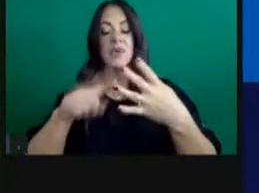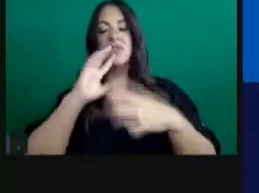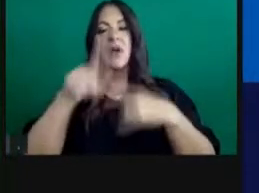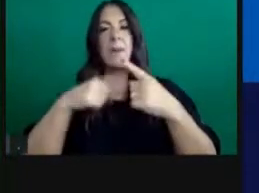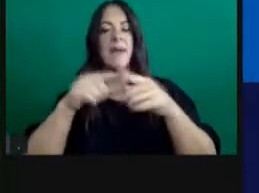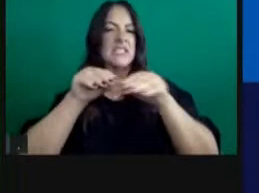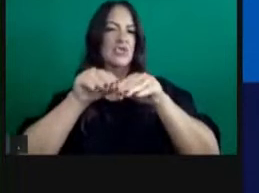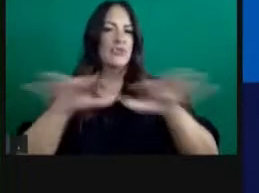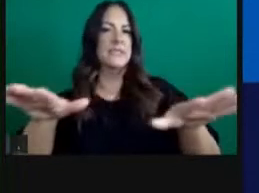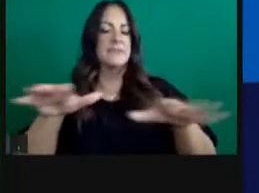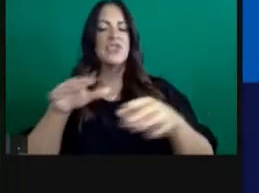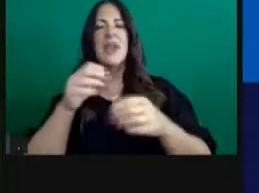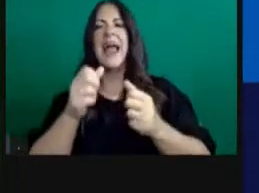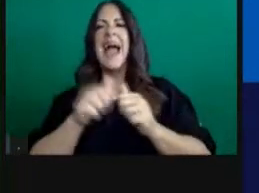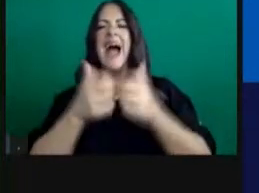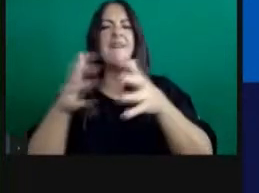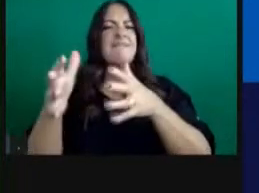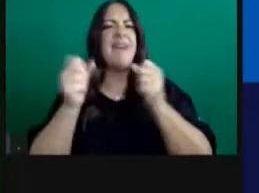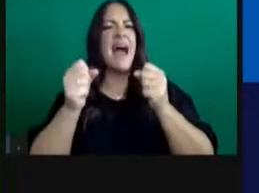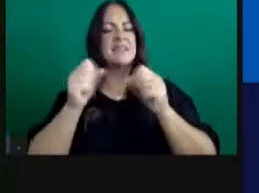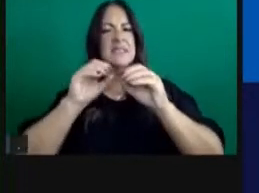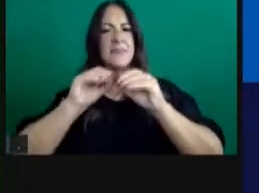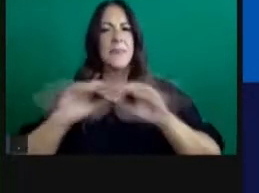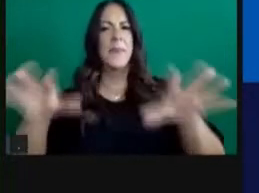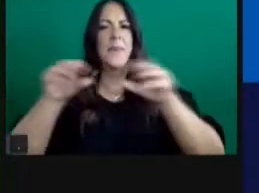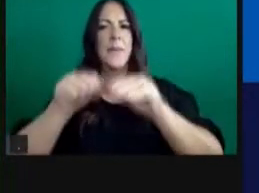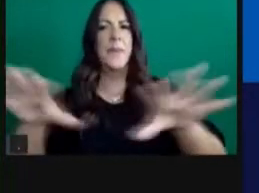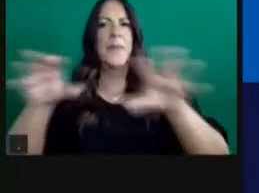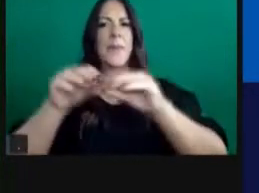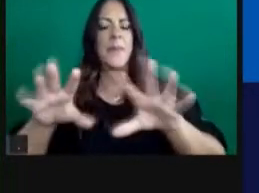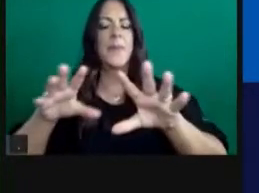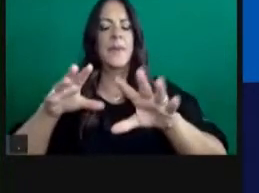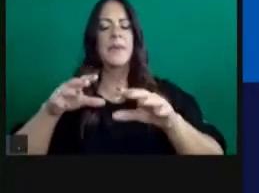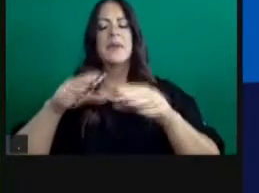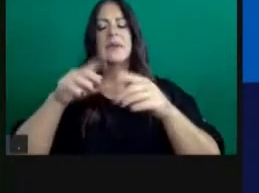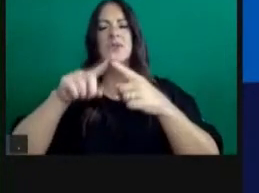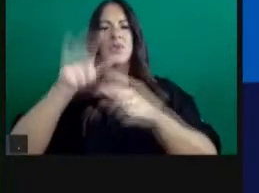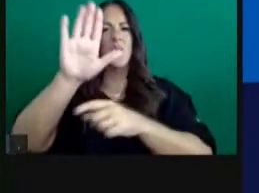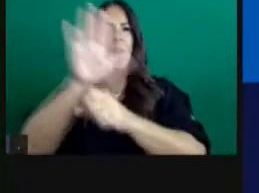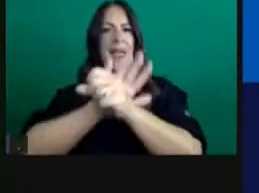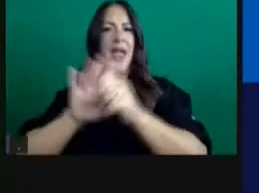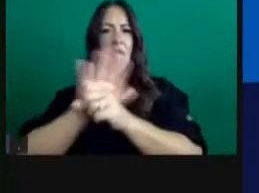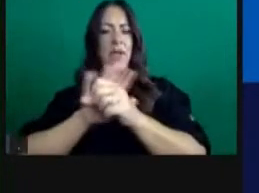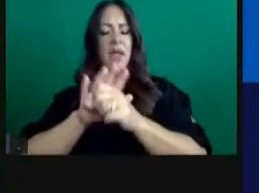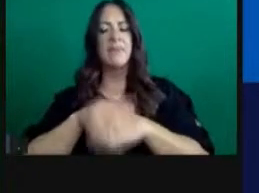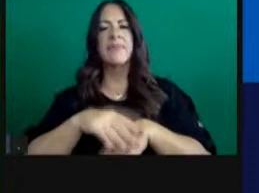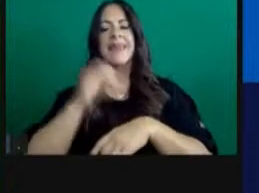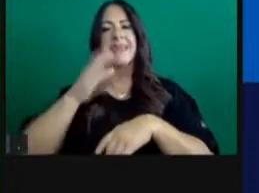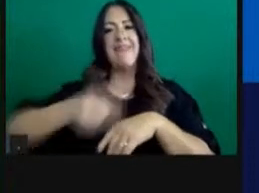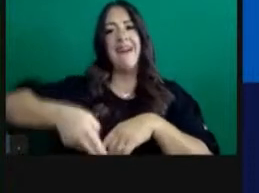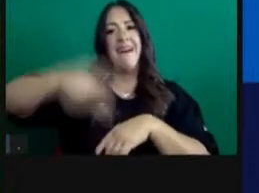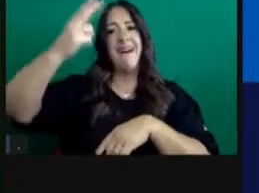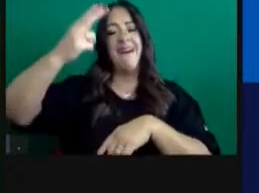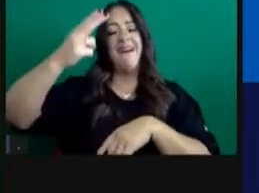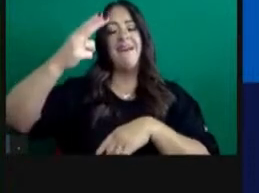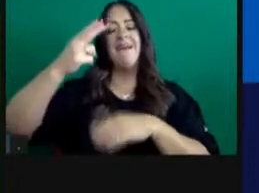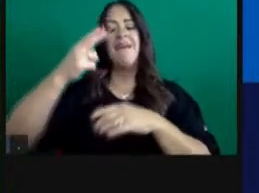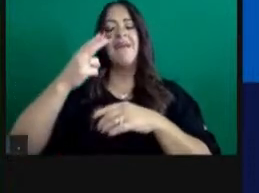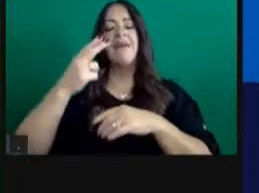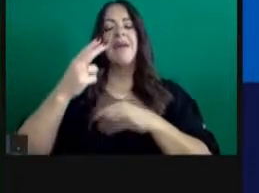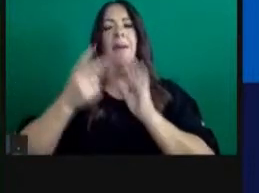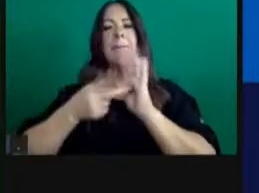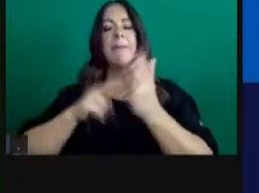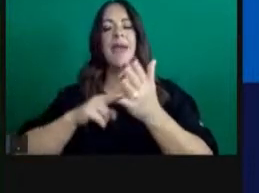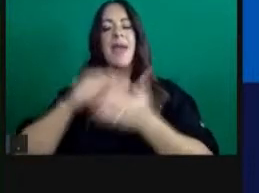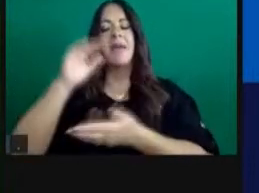neck of the woods in the region that is under the stay-at-home order? The higher it is, the less likely a projection is